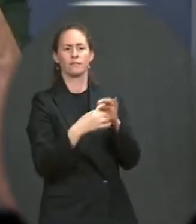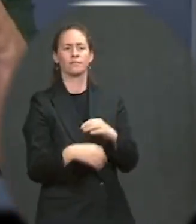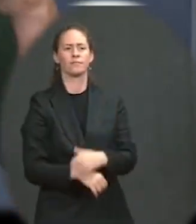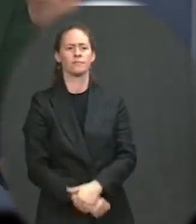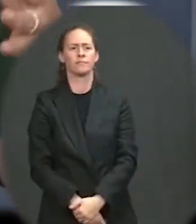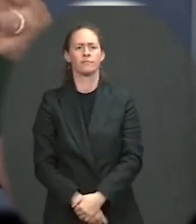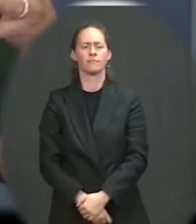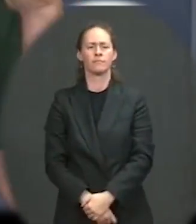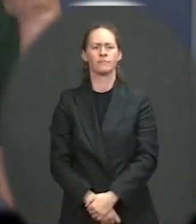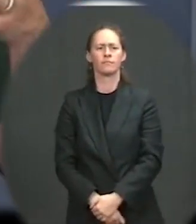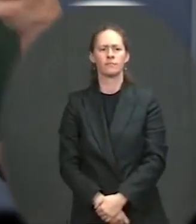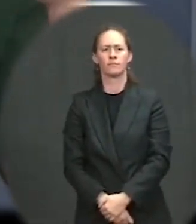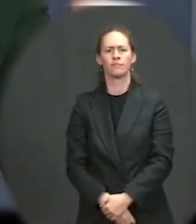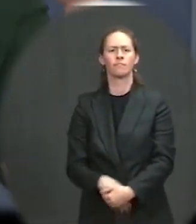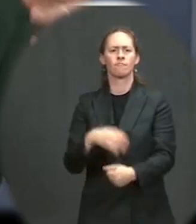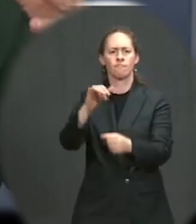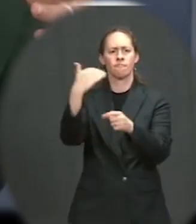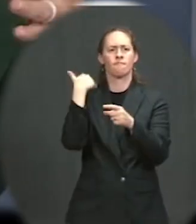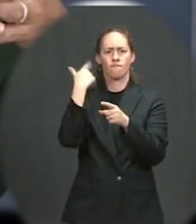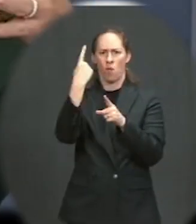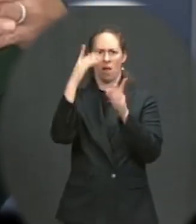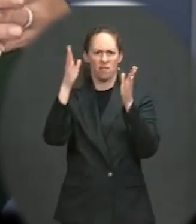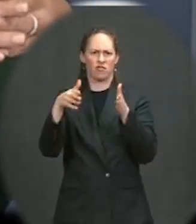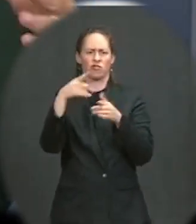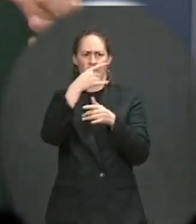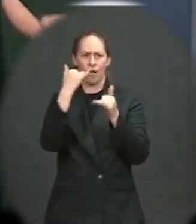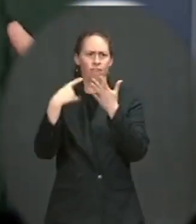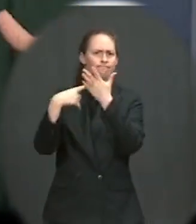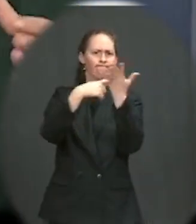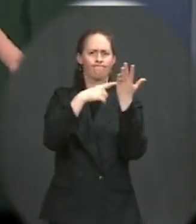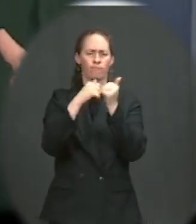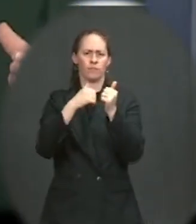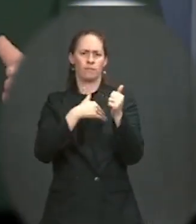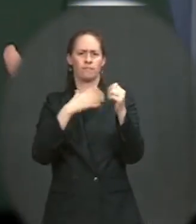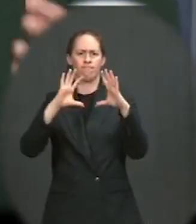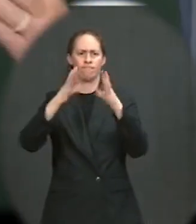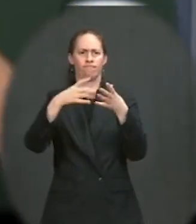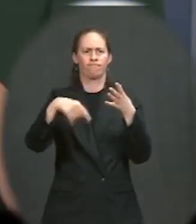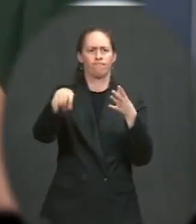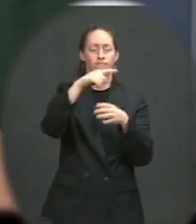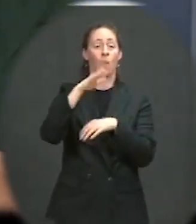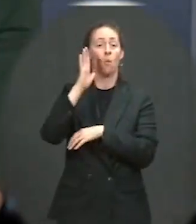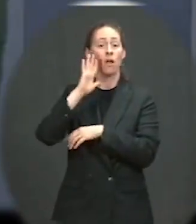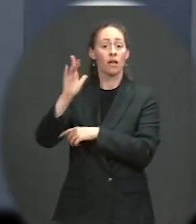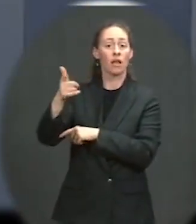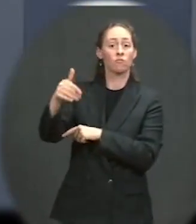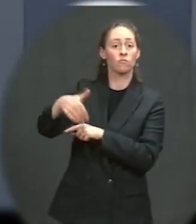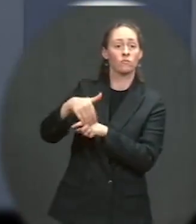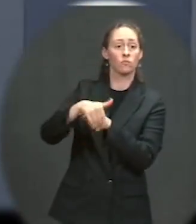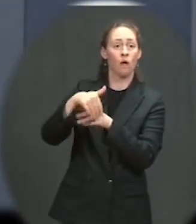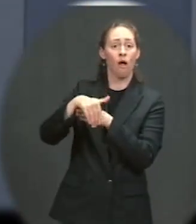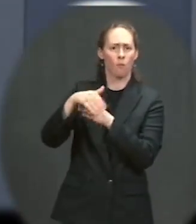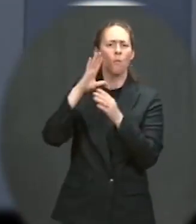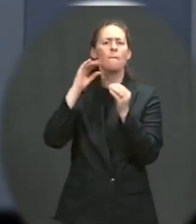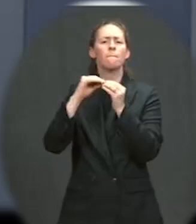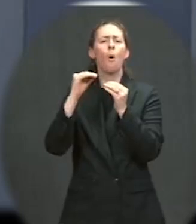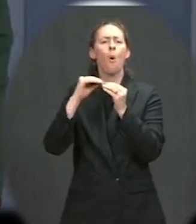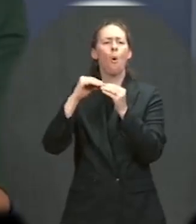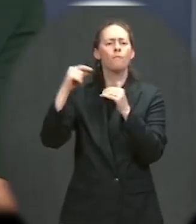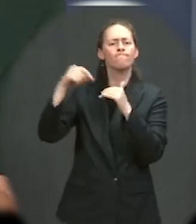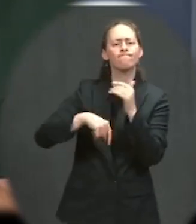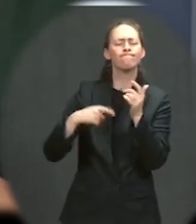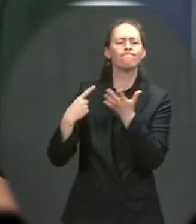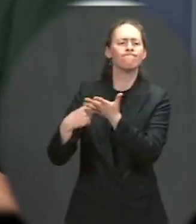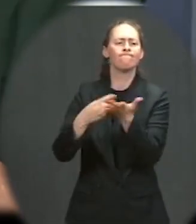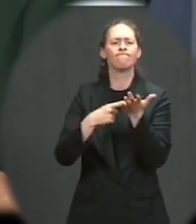right now with members who are part of that bipartisan discussion. Later tonight is a discussion that will also include Shalonda